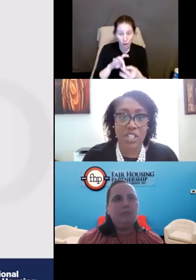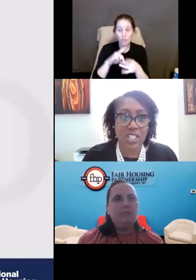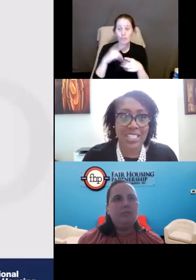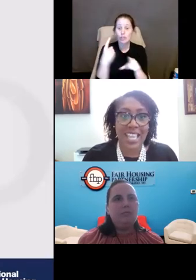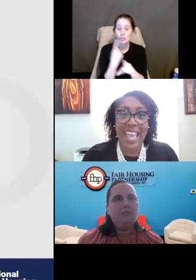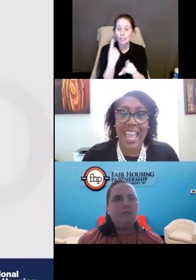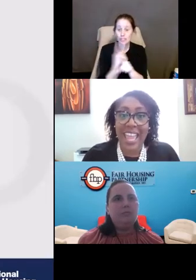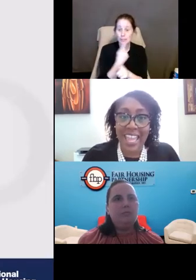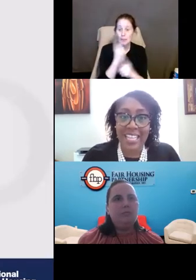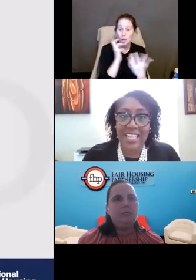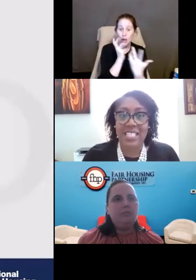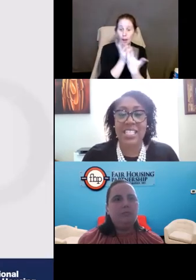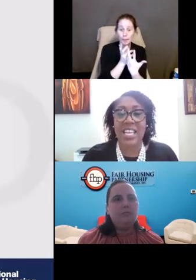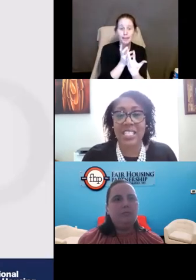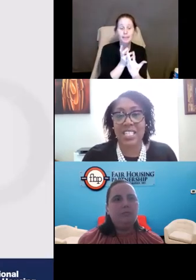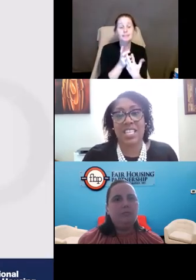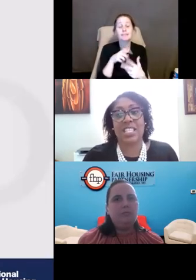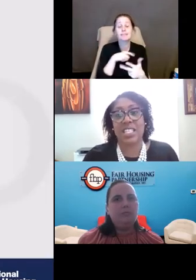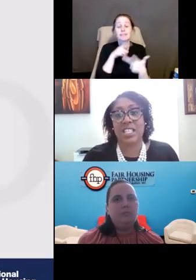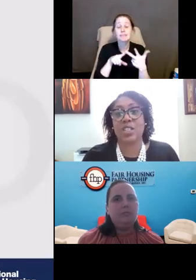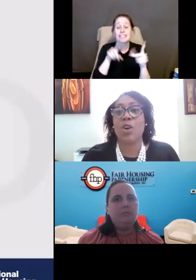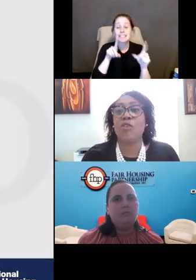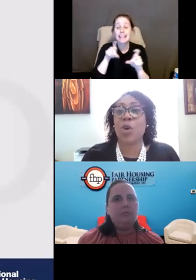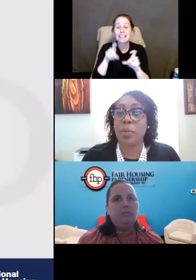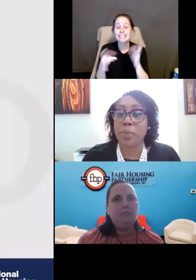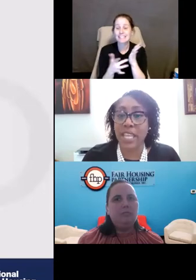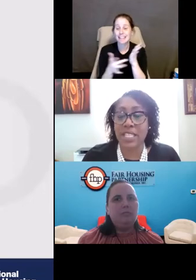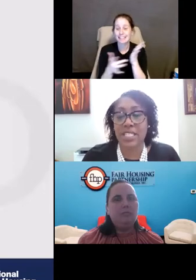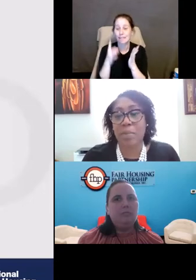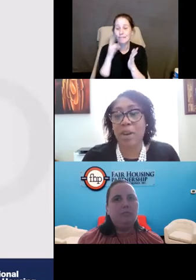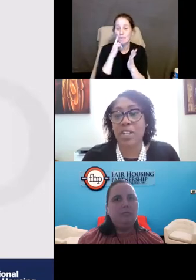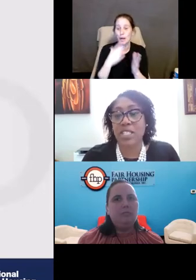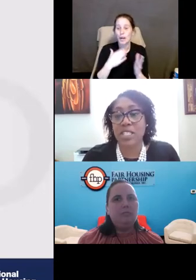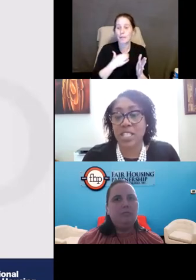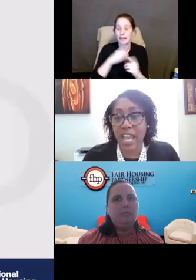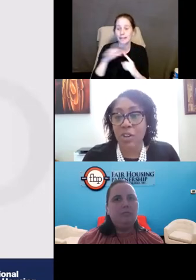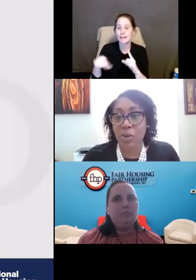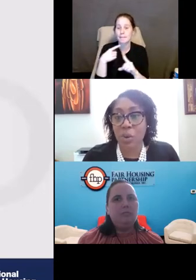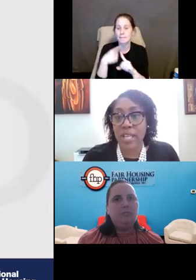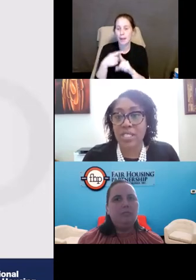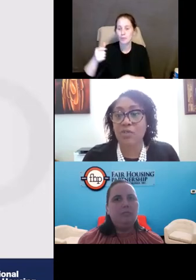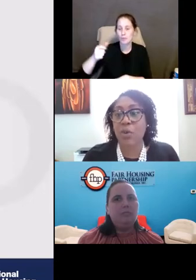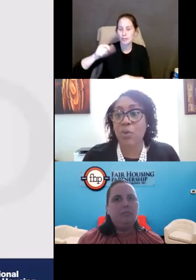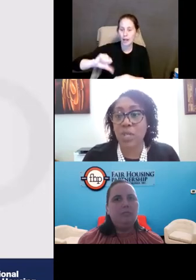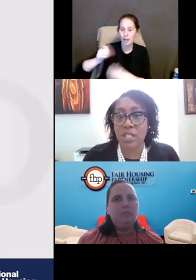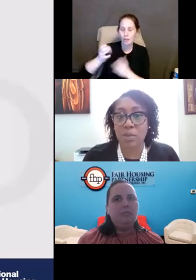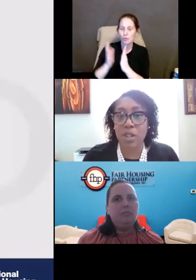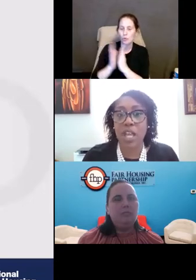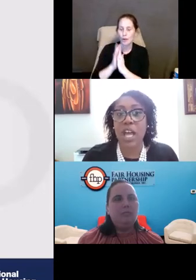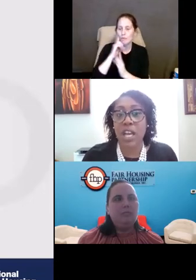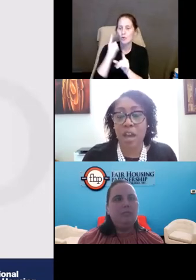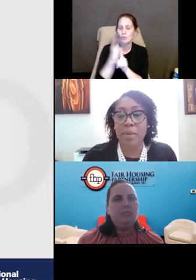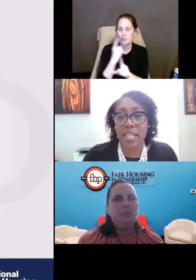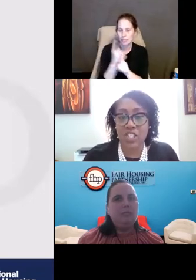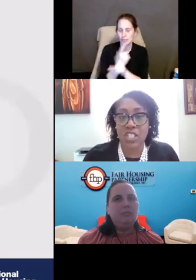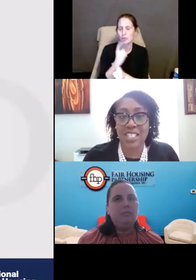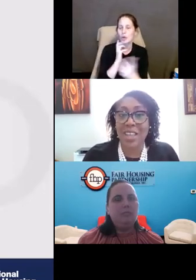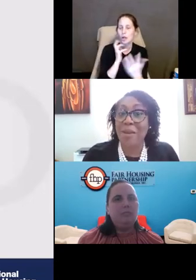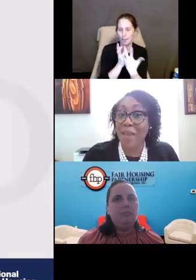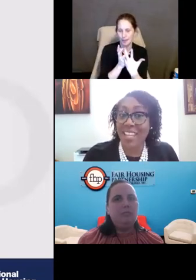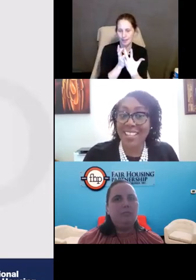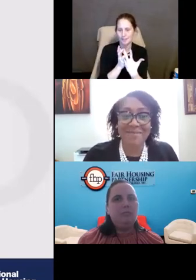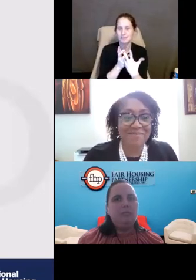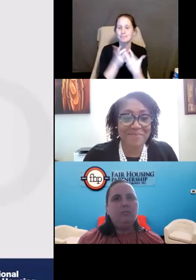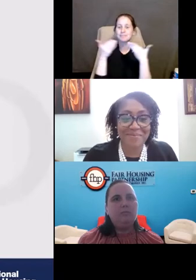accommodations, and the testing techniques for complaints about a denial request for reasonable accommodations.